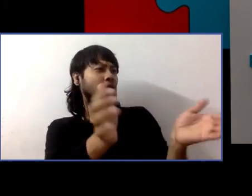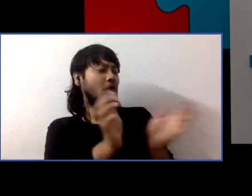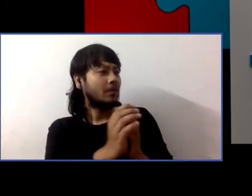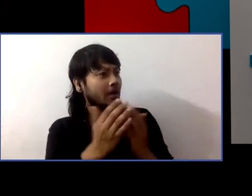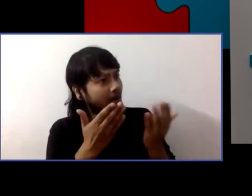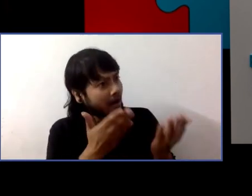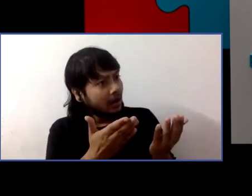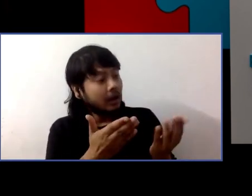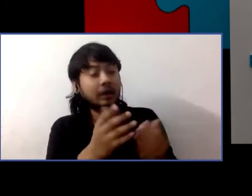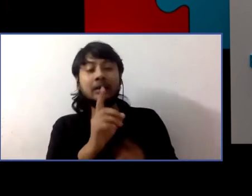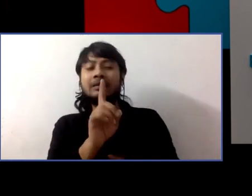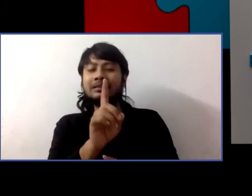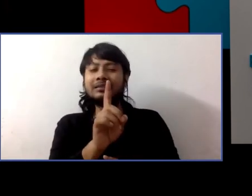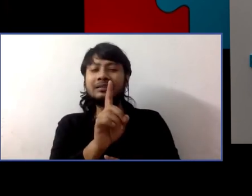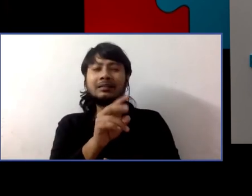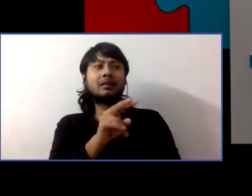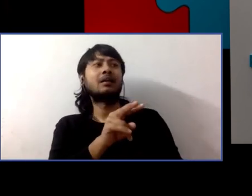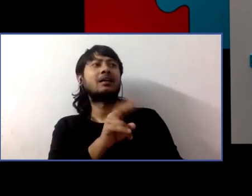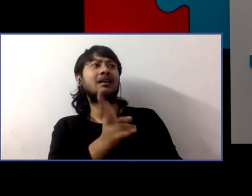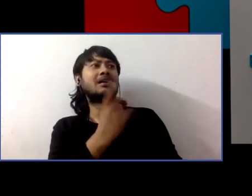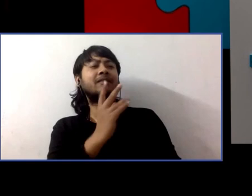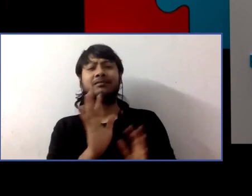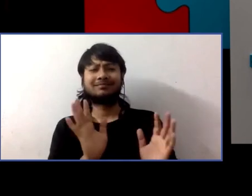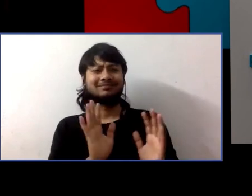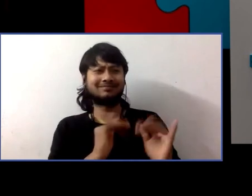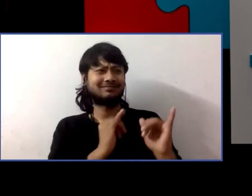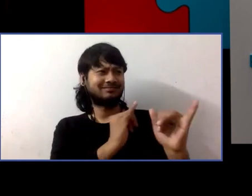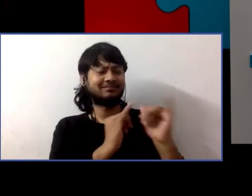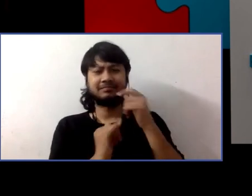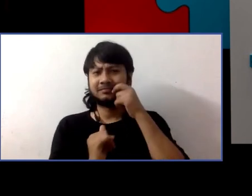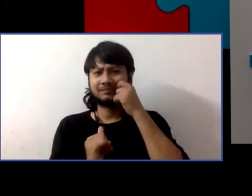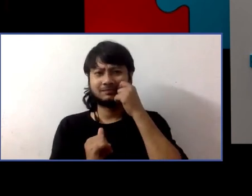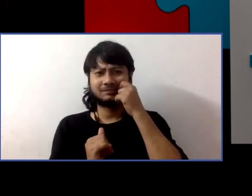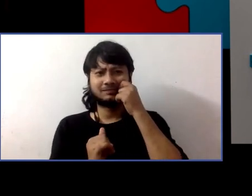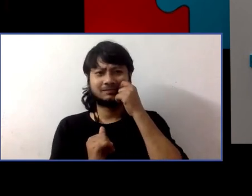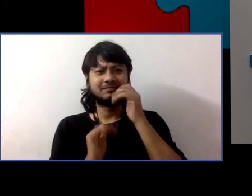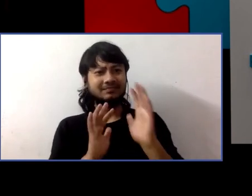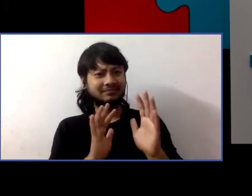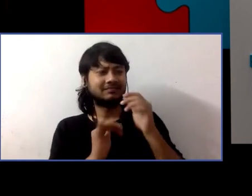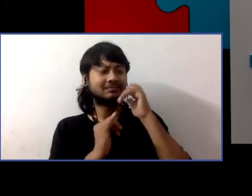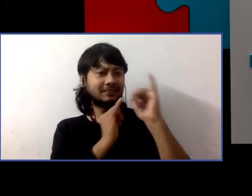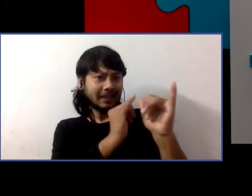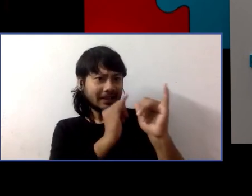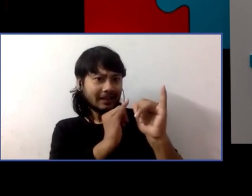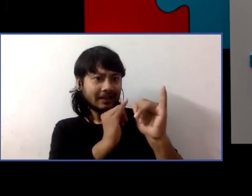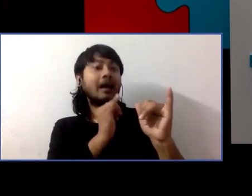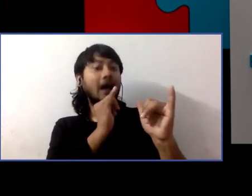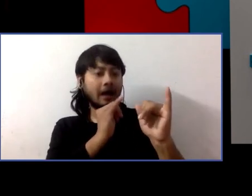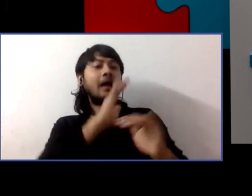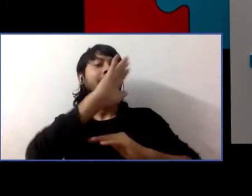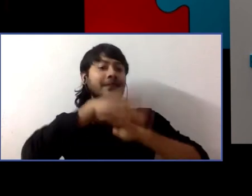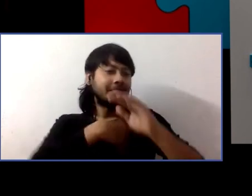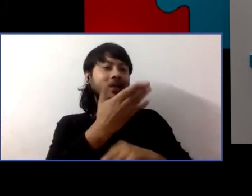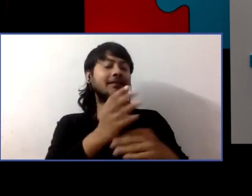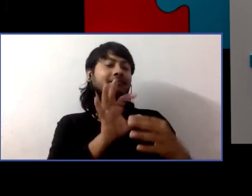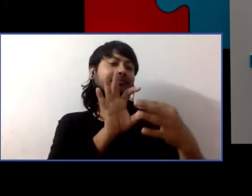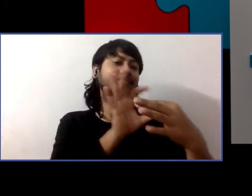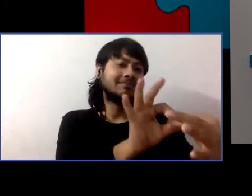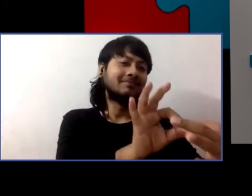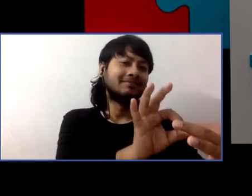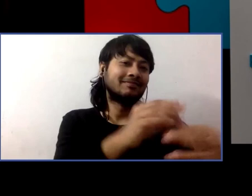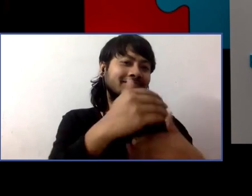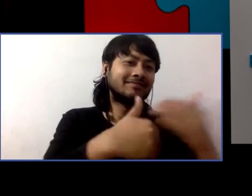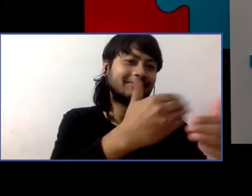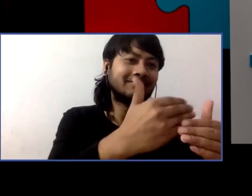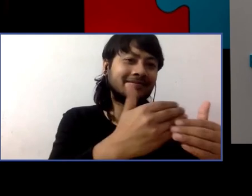they're people like anyone else, and engage from that space. Because if you do that, honestly, you're going to be putting your best foot